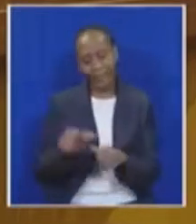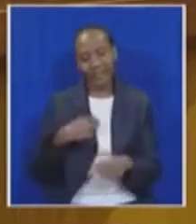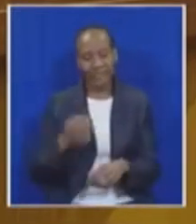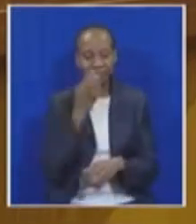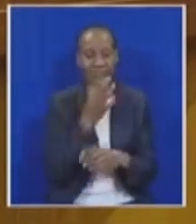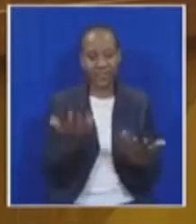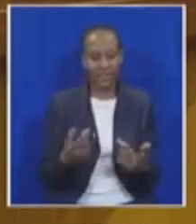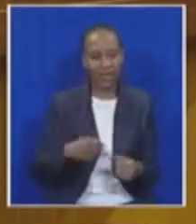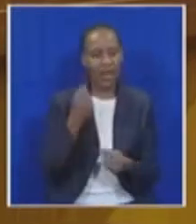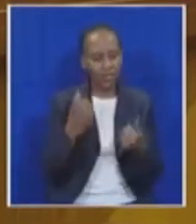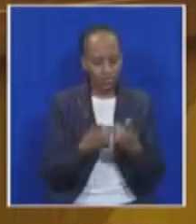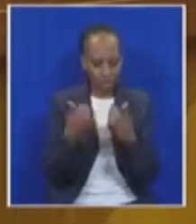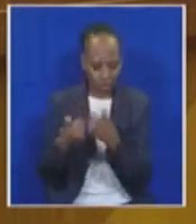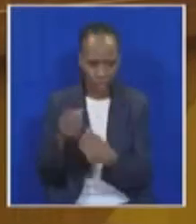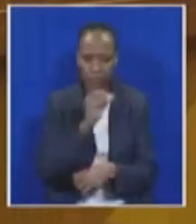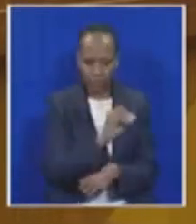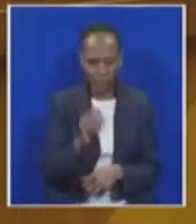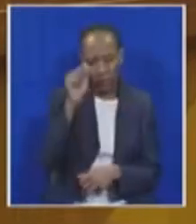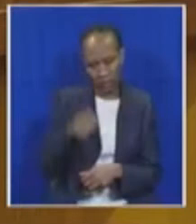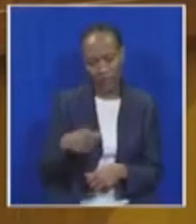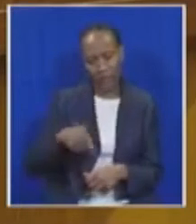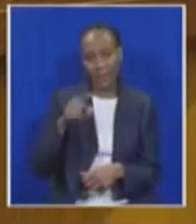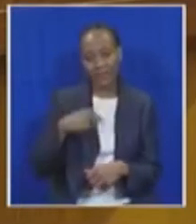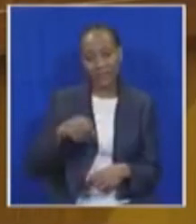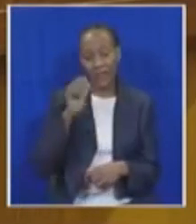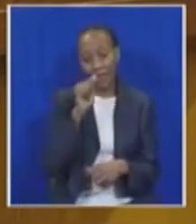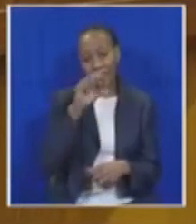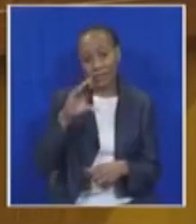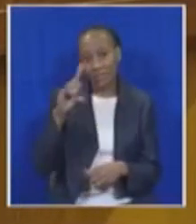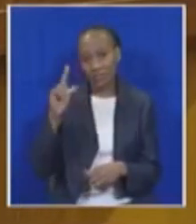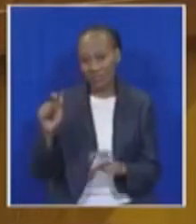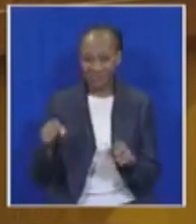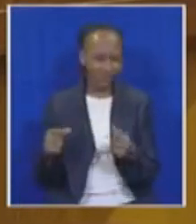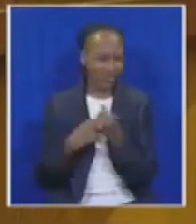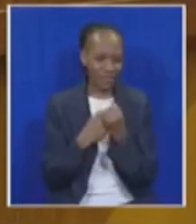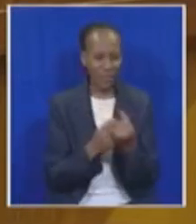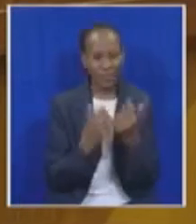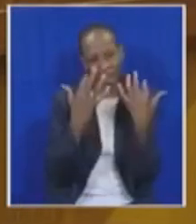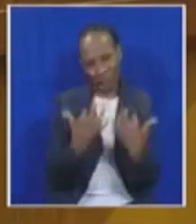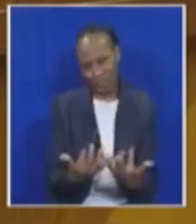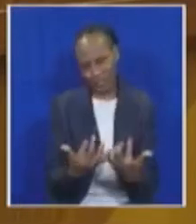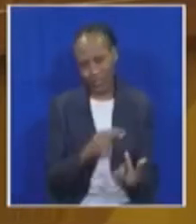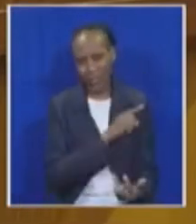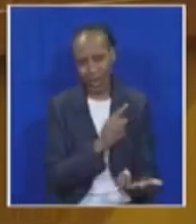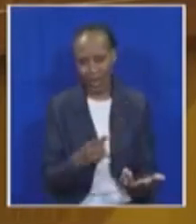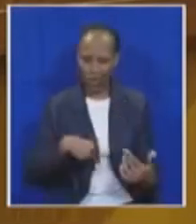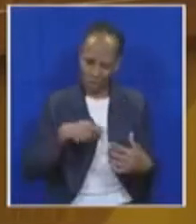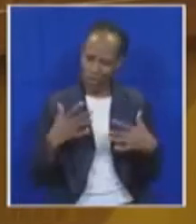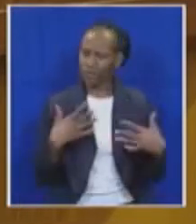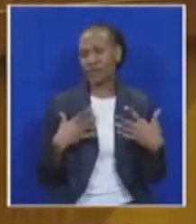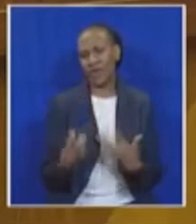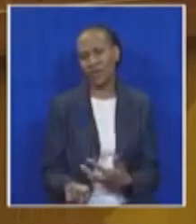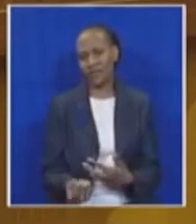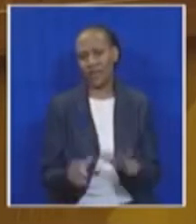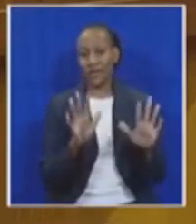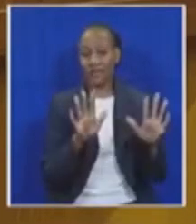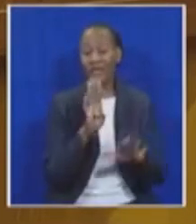understand the challenges of transitional justice, the ACDP is unlikely to support the budget because of our concern that even the